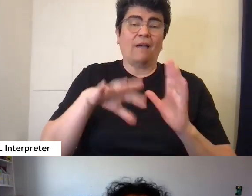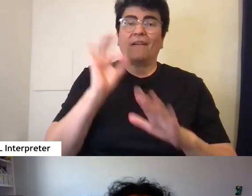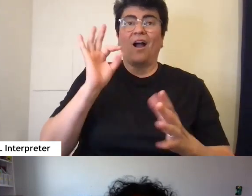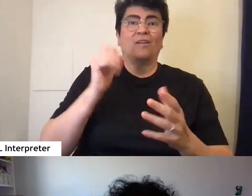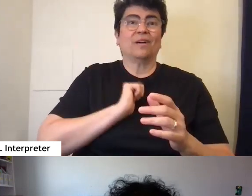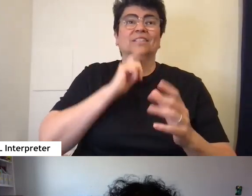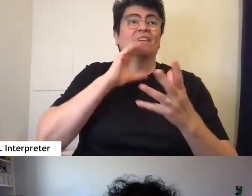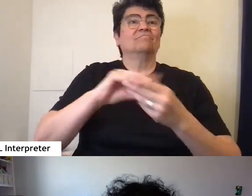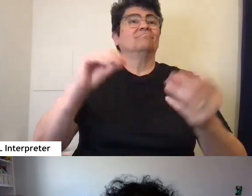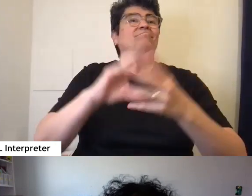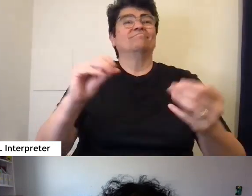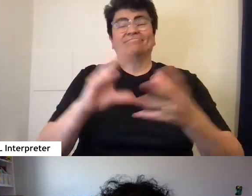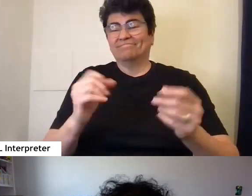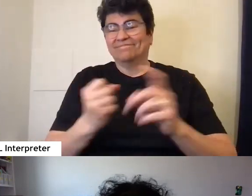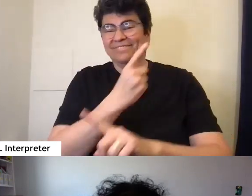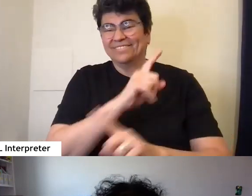off track.